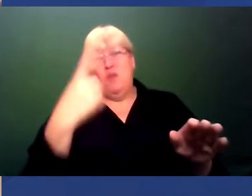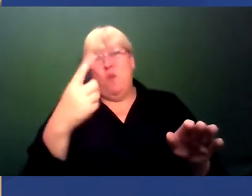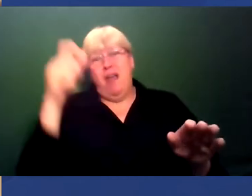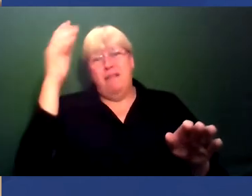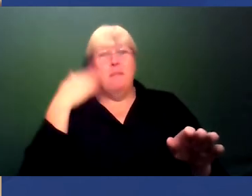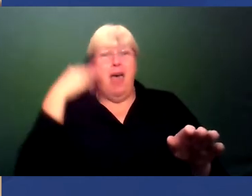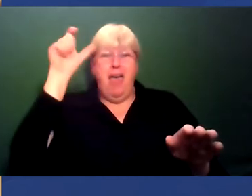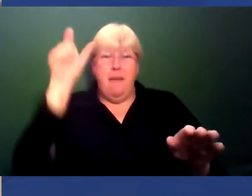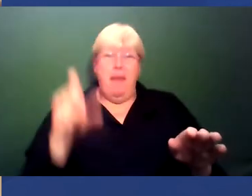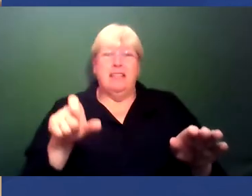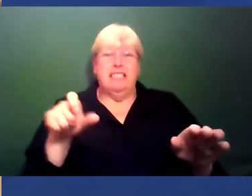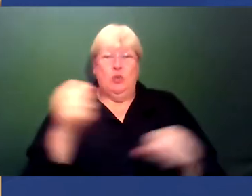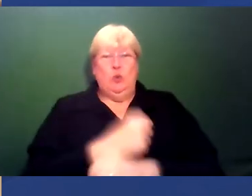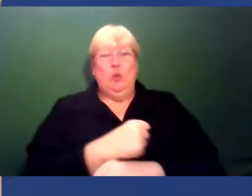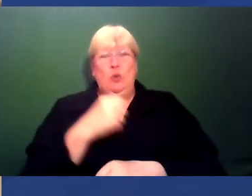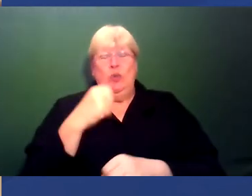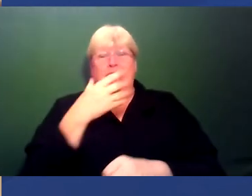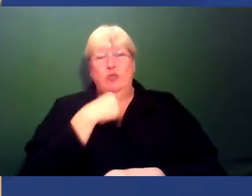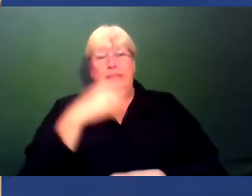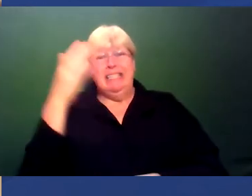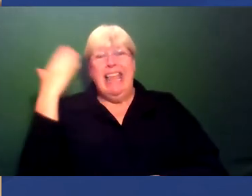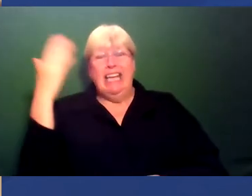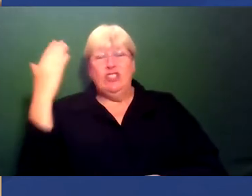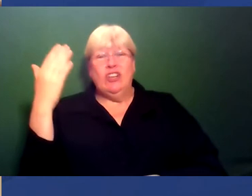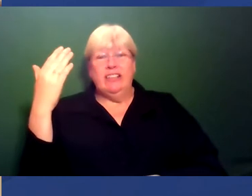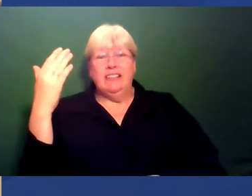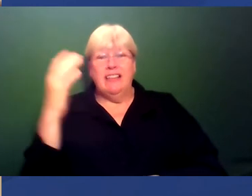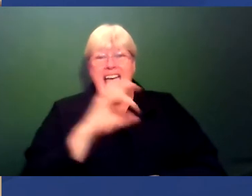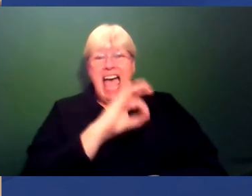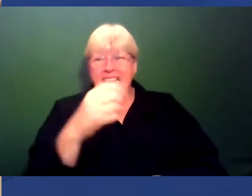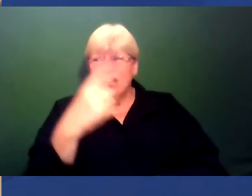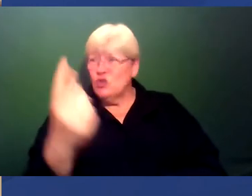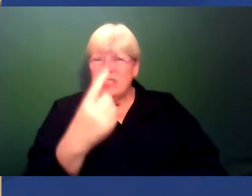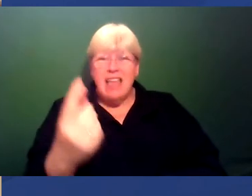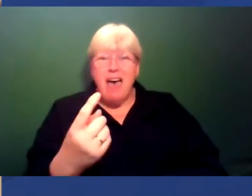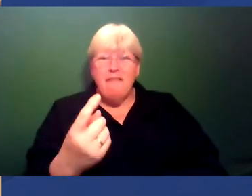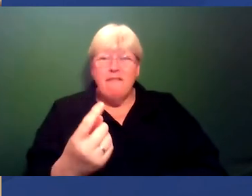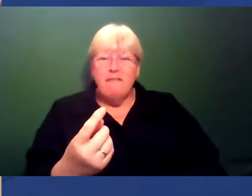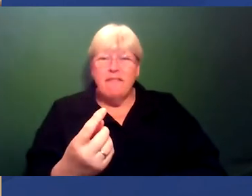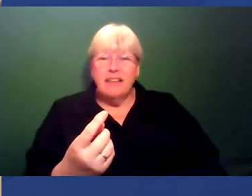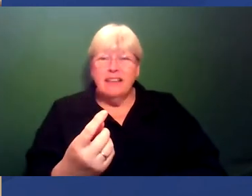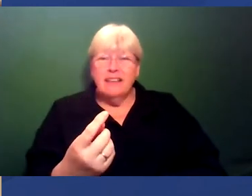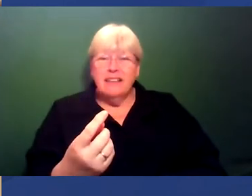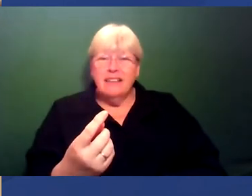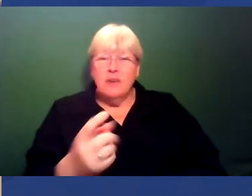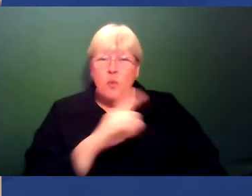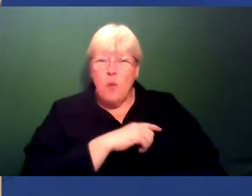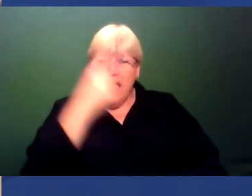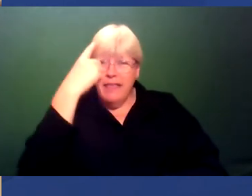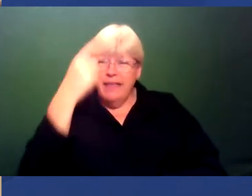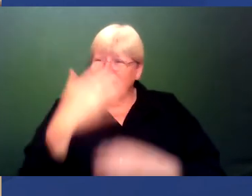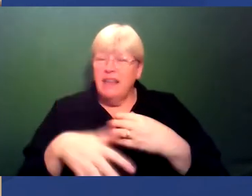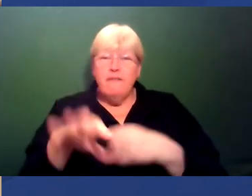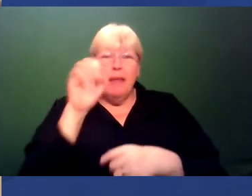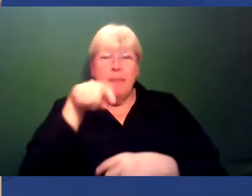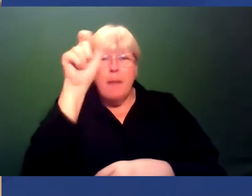give the Christmas lectures and you can go and ask yourself, then ask me, go and ask yourself why you think that person's not been picked and I would